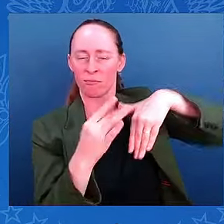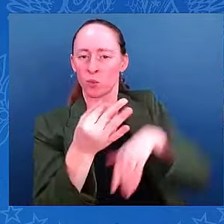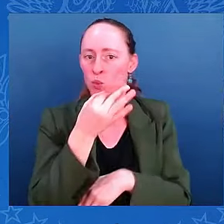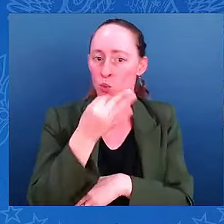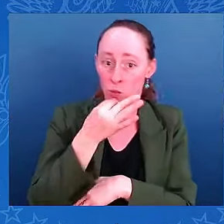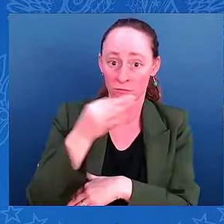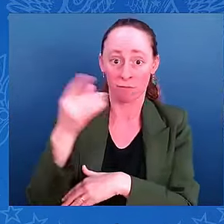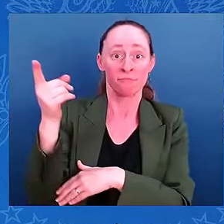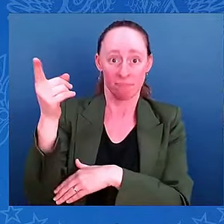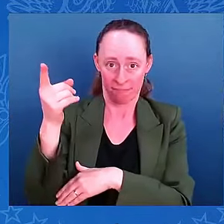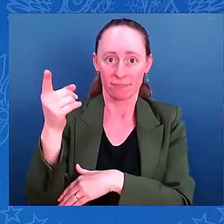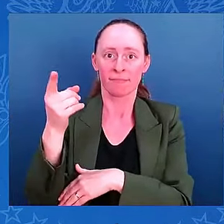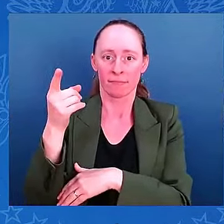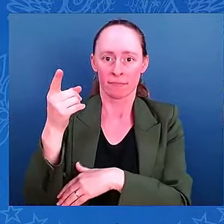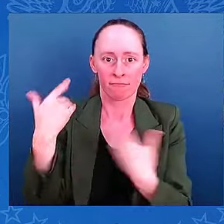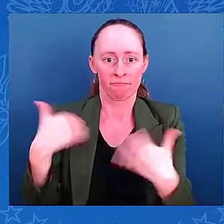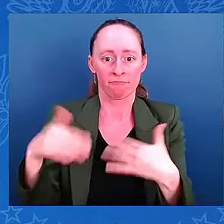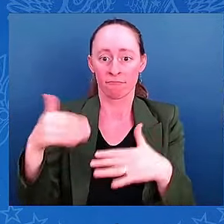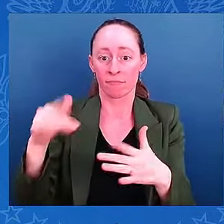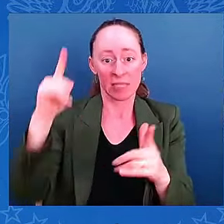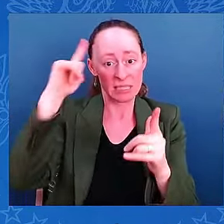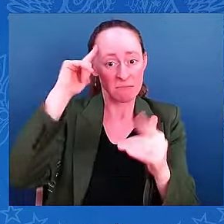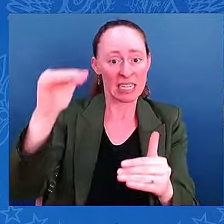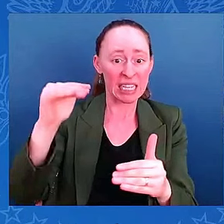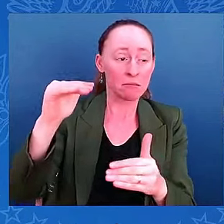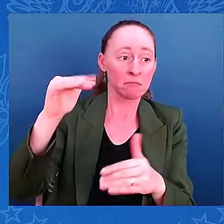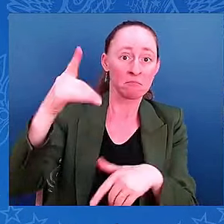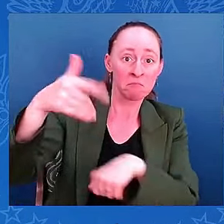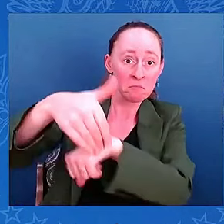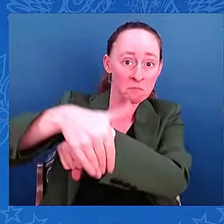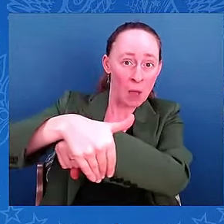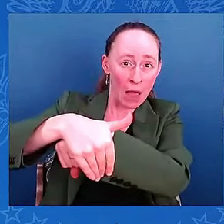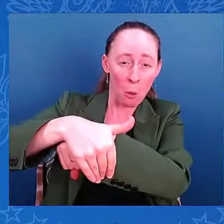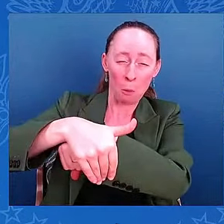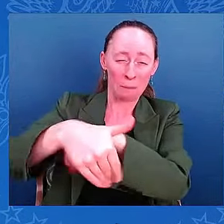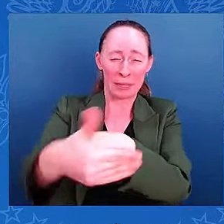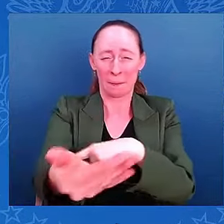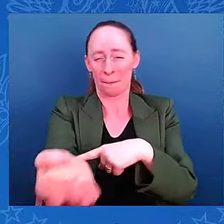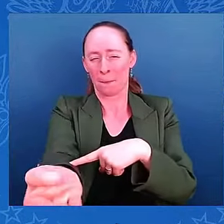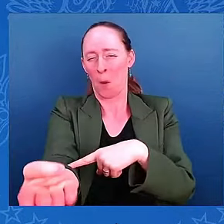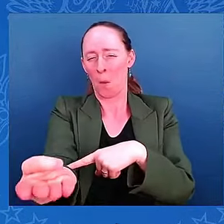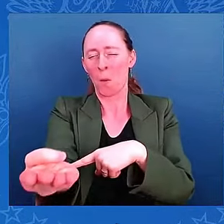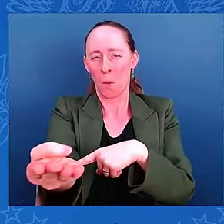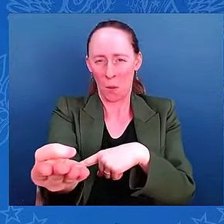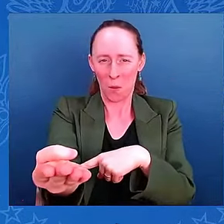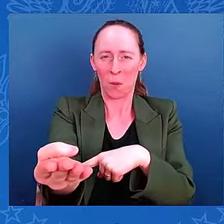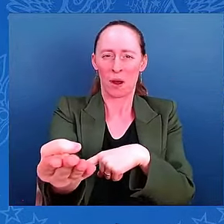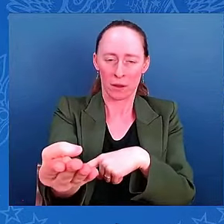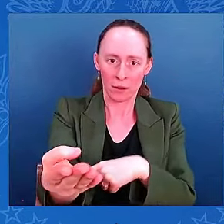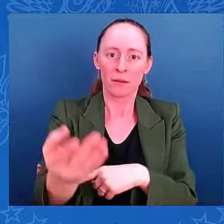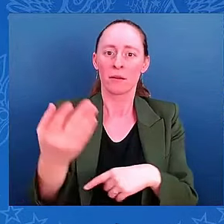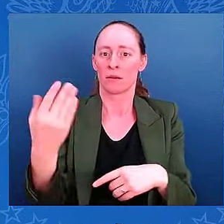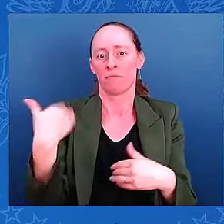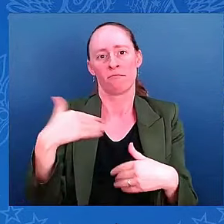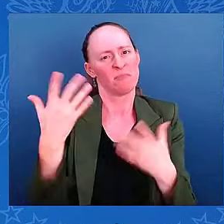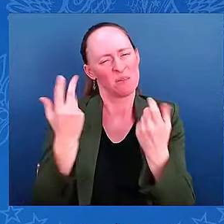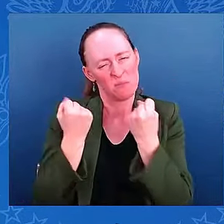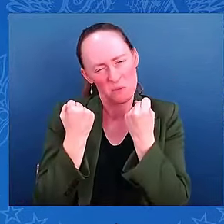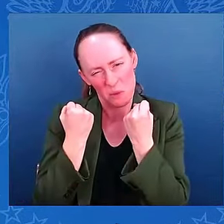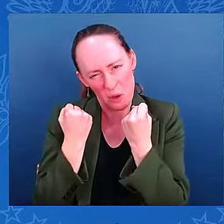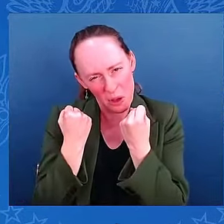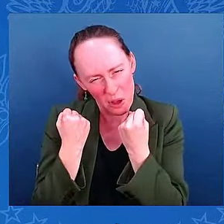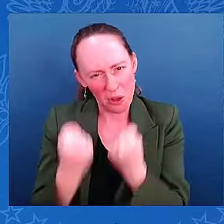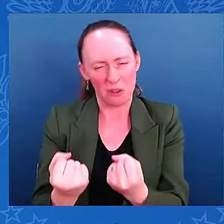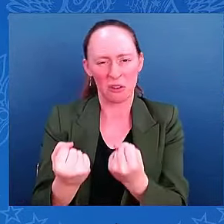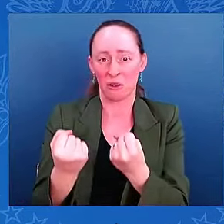morning. There's a powerful major hurricane and a large hurricane at that. We are already seeing multiple life-threatening hazards playing out across Florida.